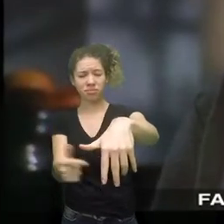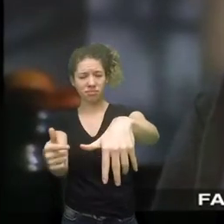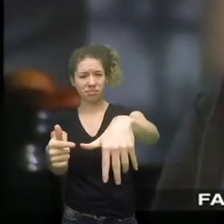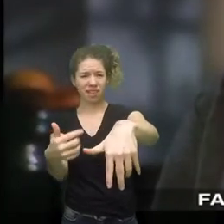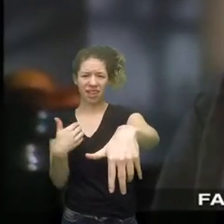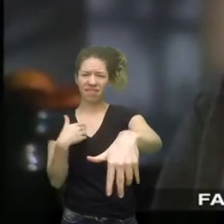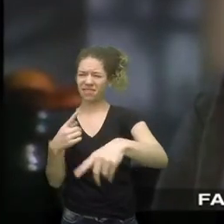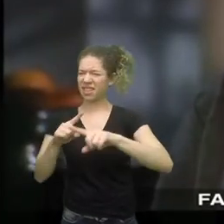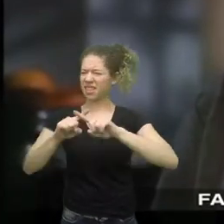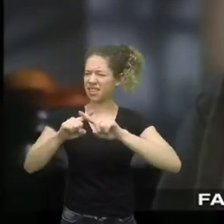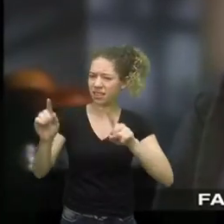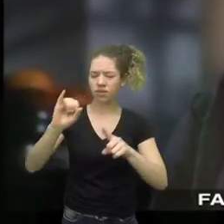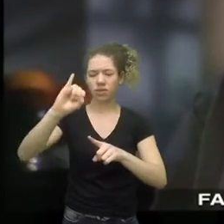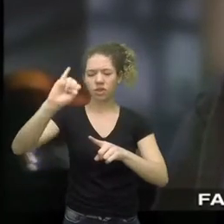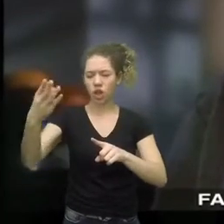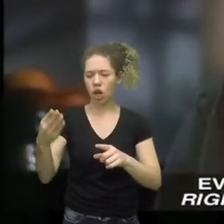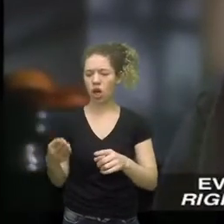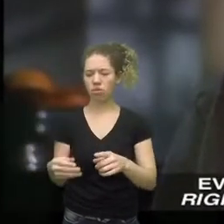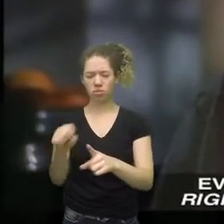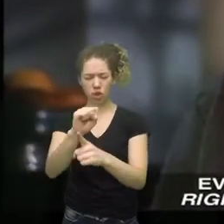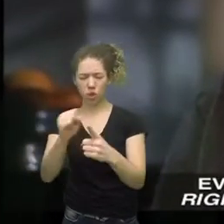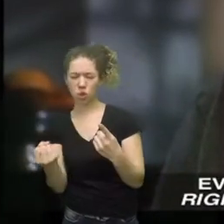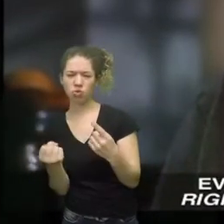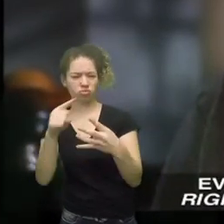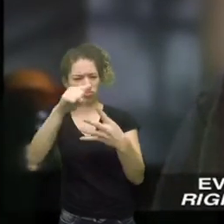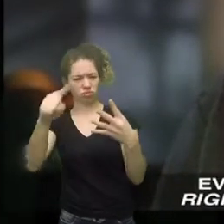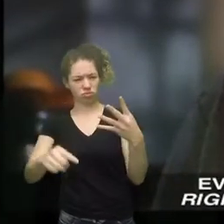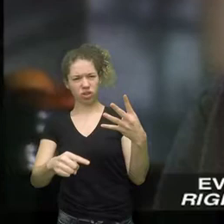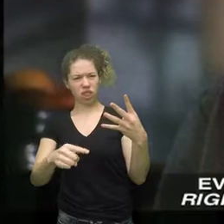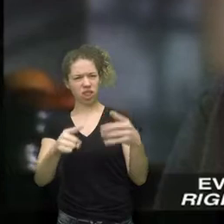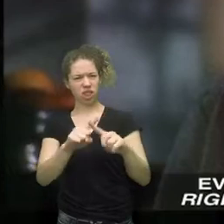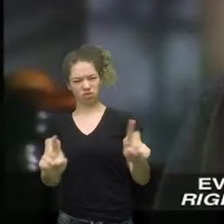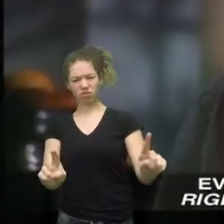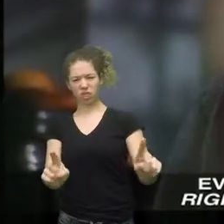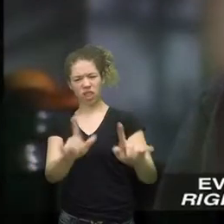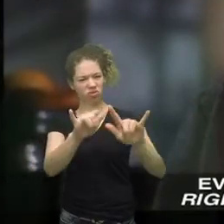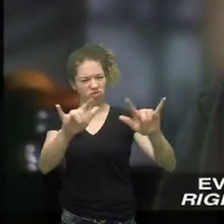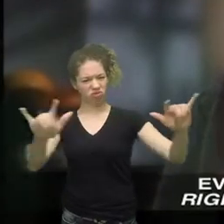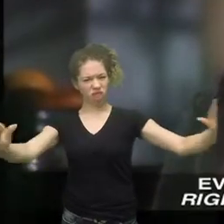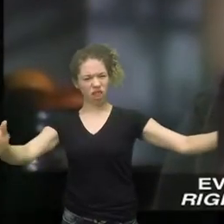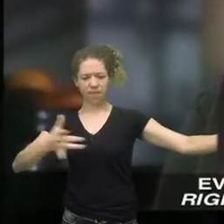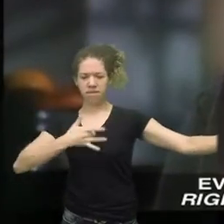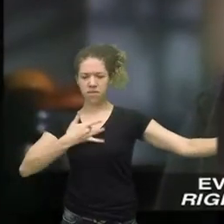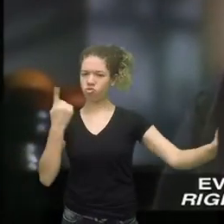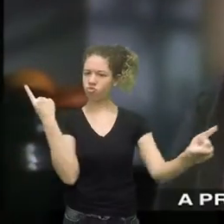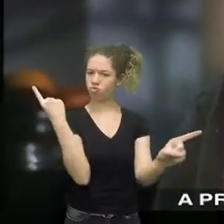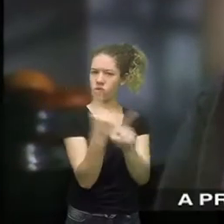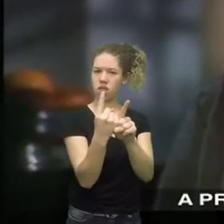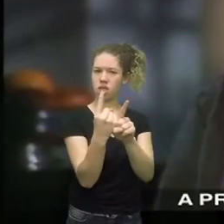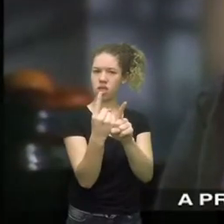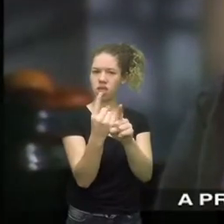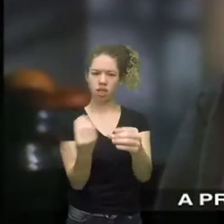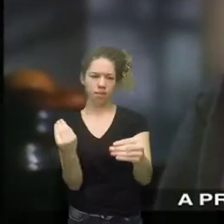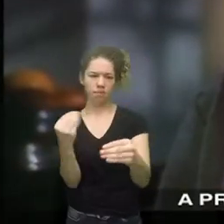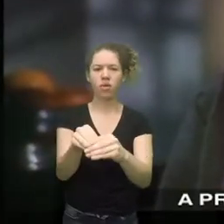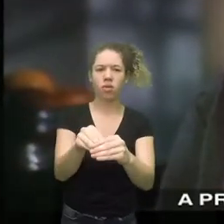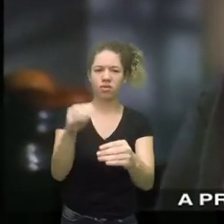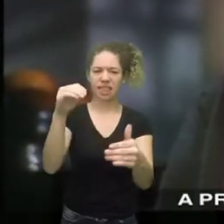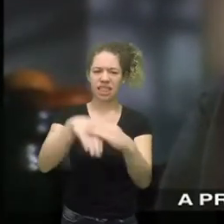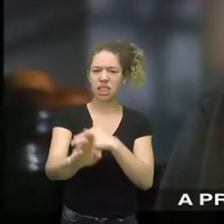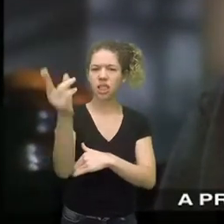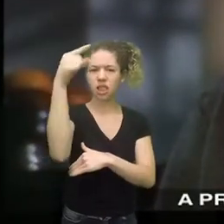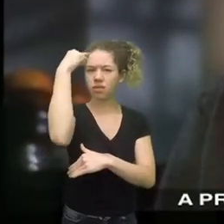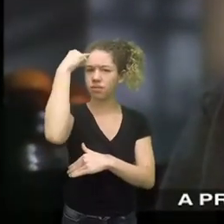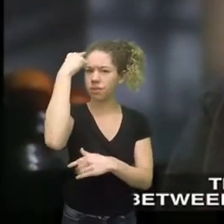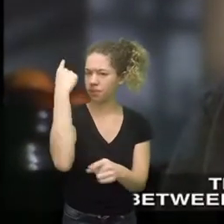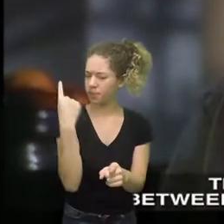Farmers, mechanics, every tradesman's boy rightly considers himself a principal